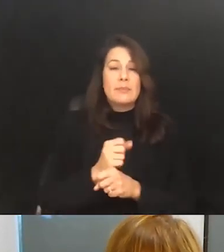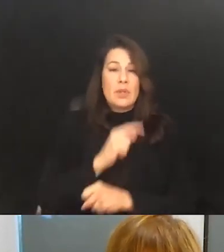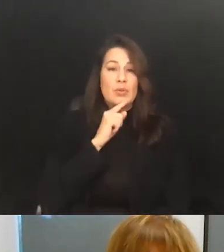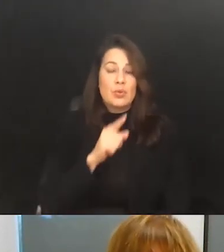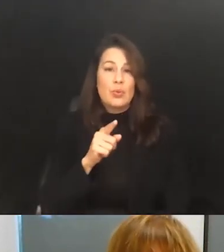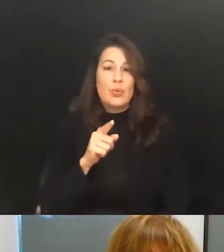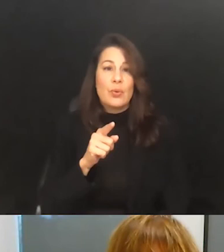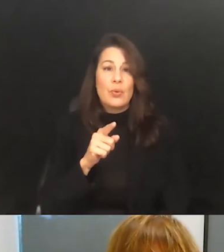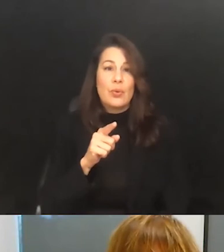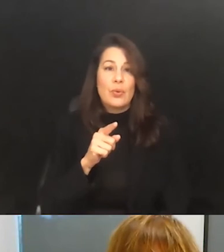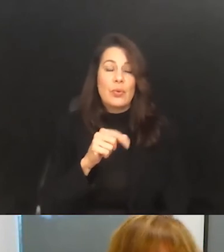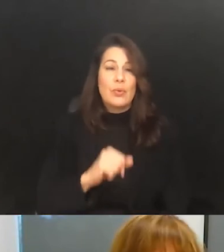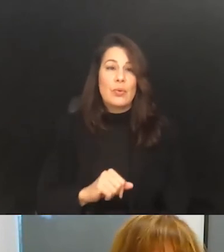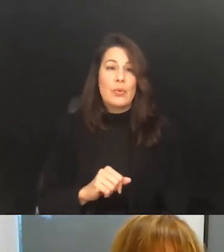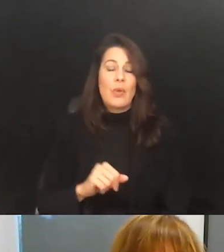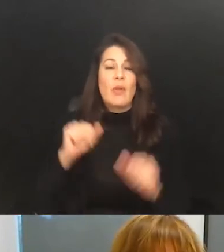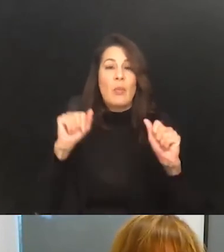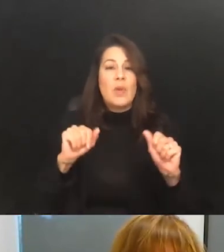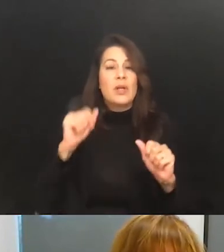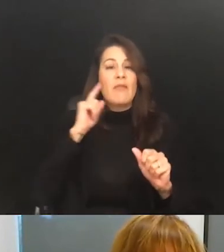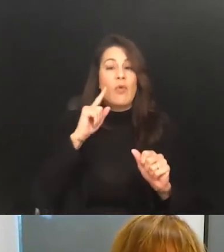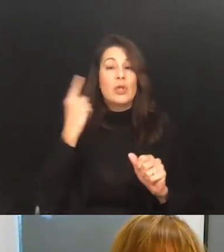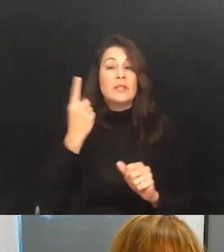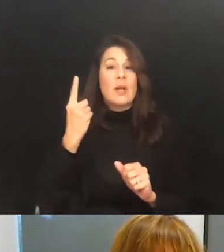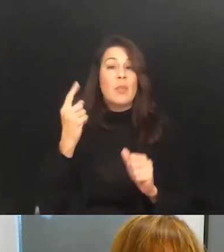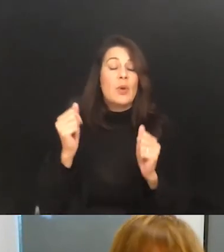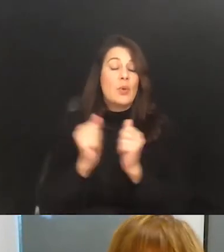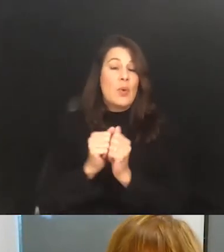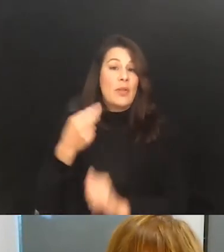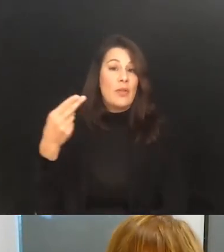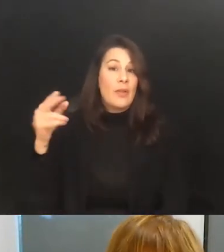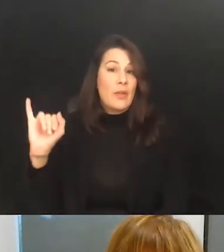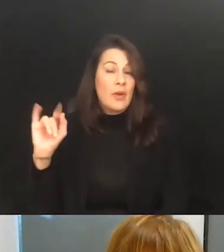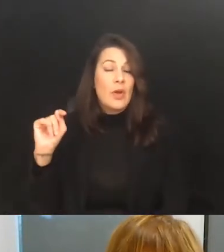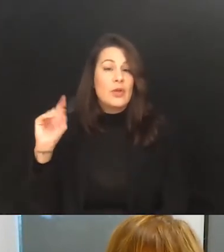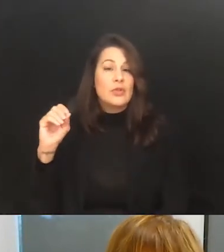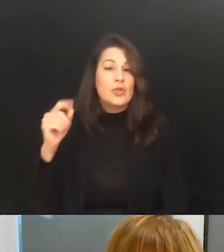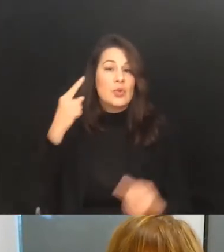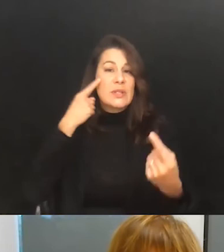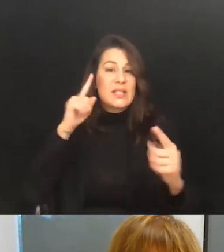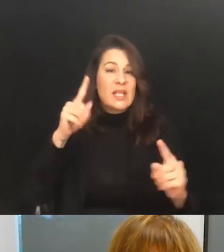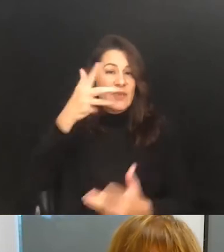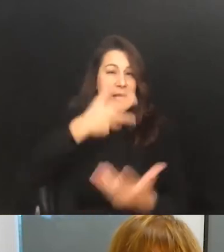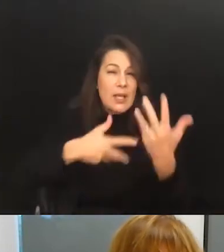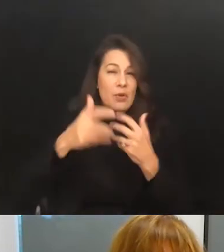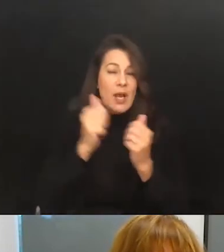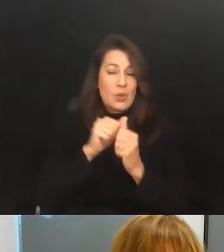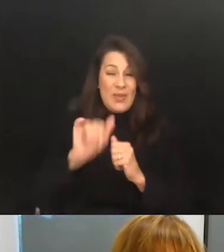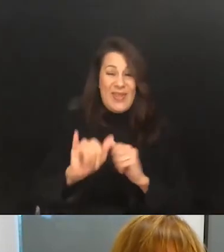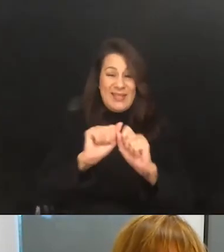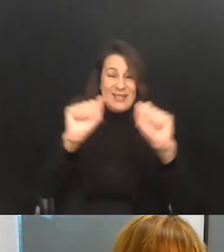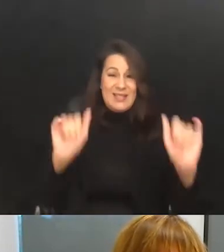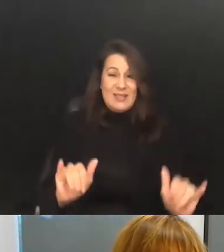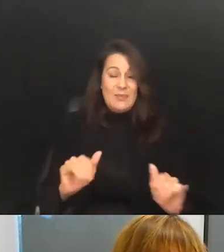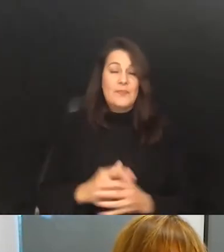ability for somebody with a hearing impairment to successfully interact with these systems. So, I mean, certainly there are,